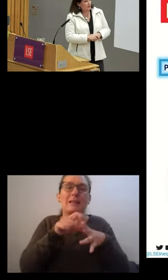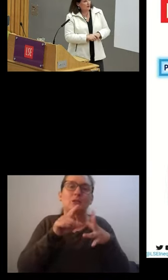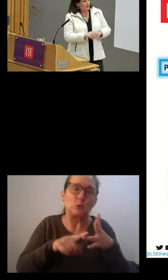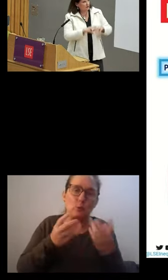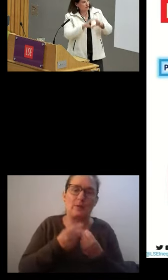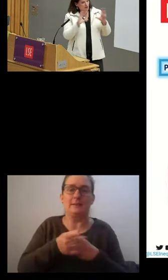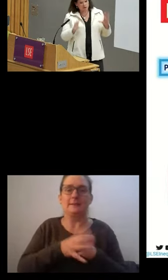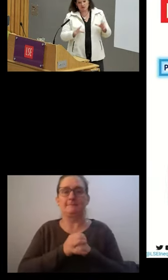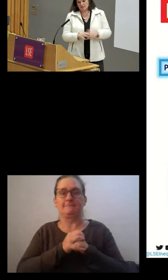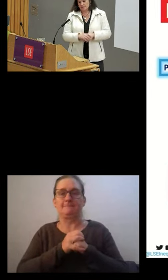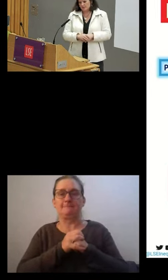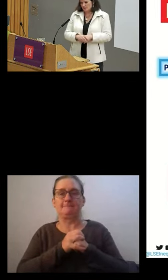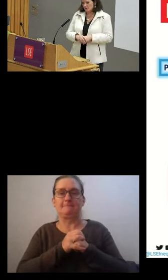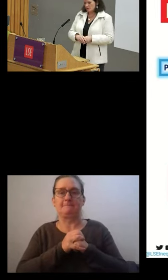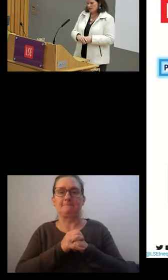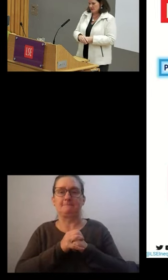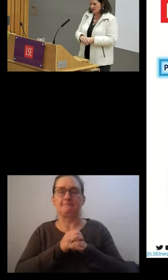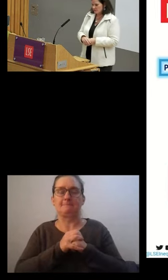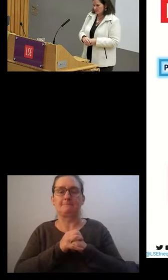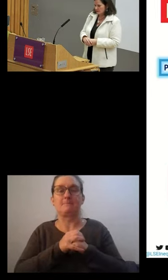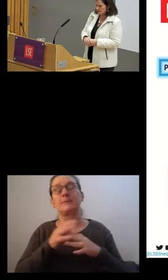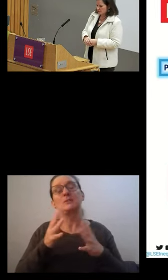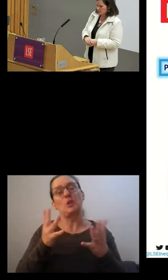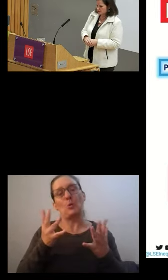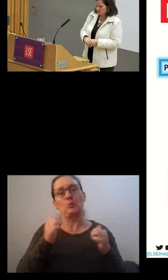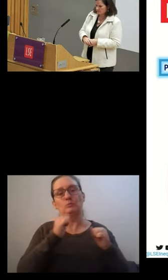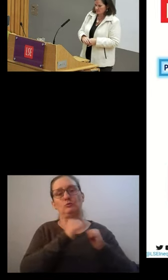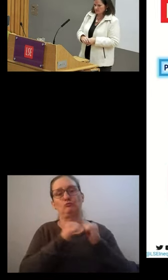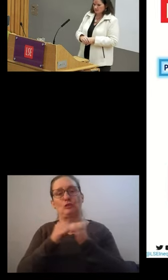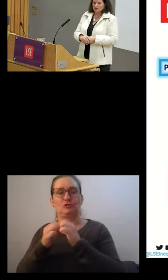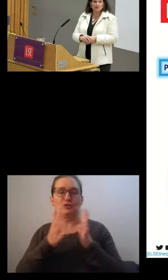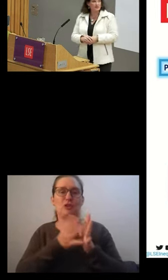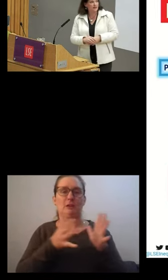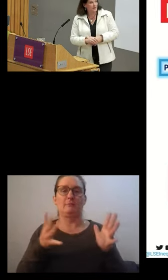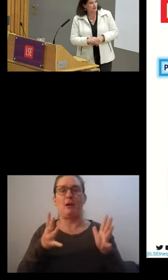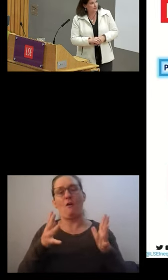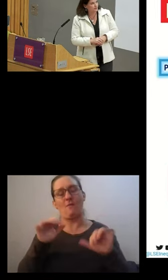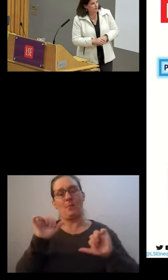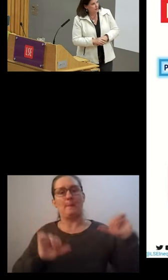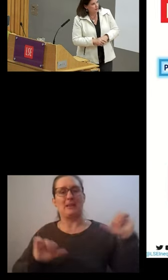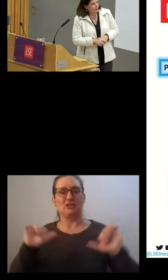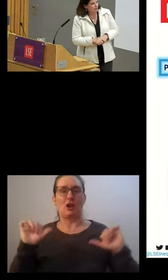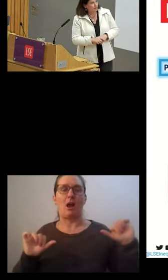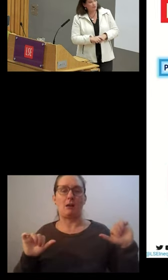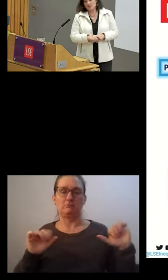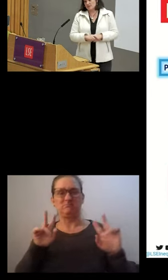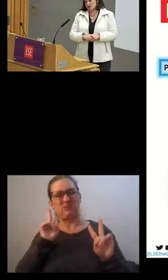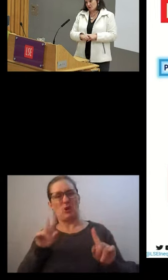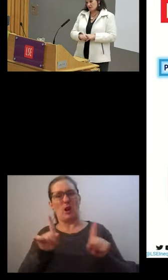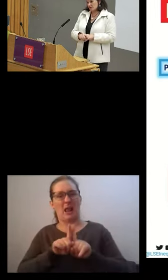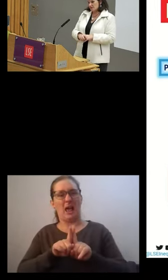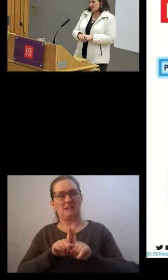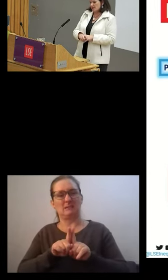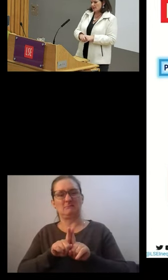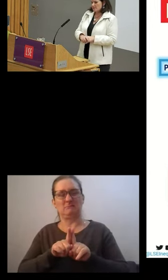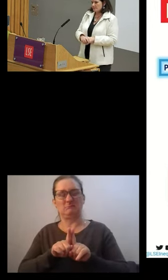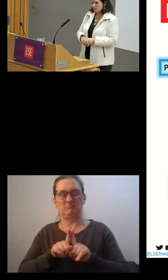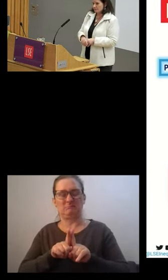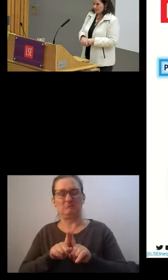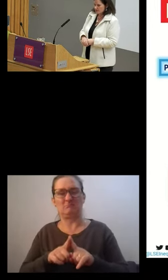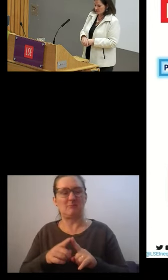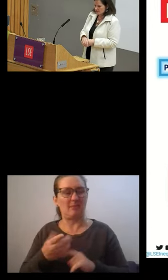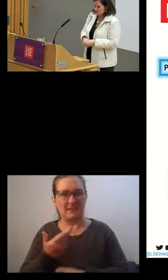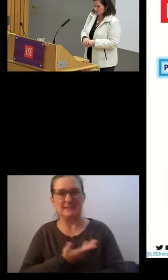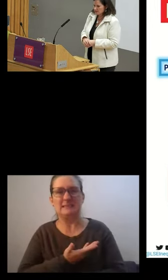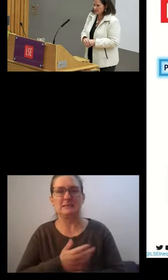structure of the measure looks like this. We have three dimensions, income,